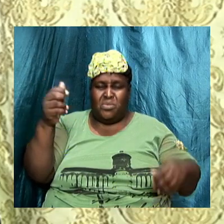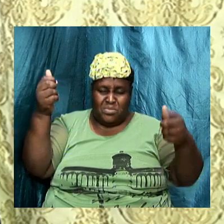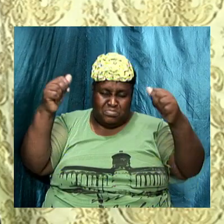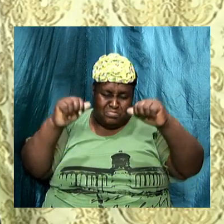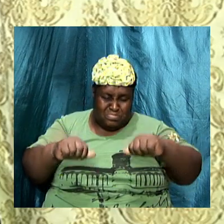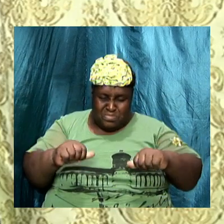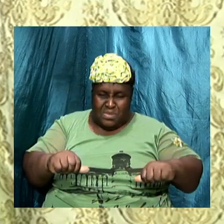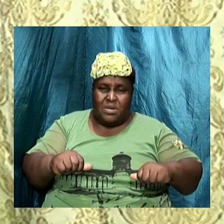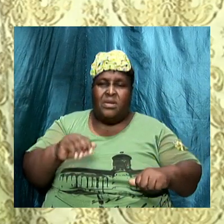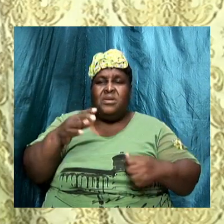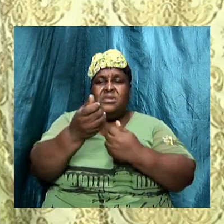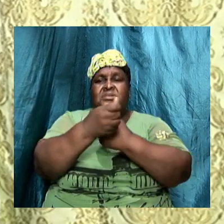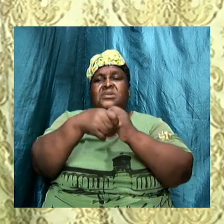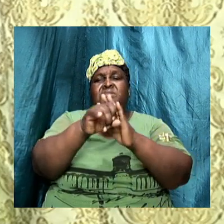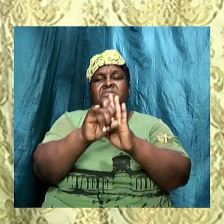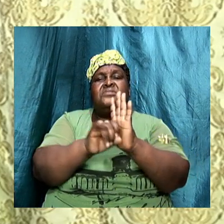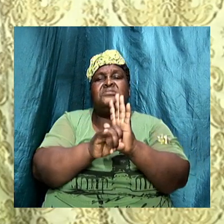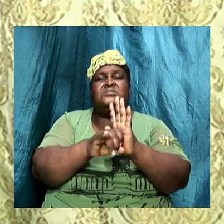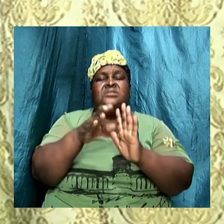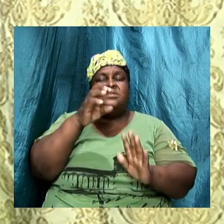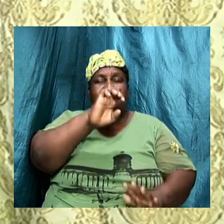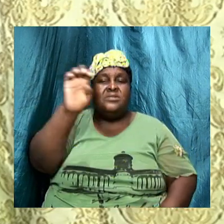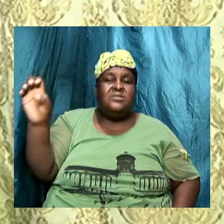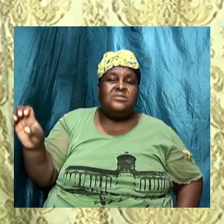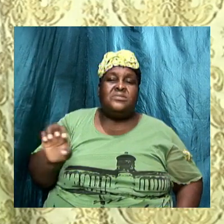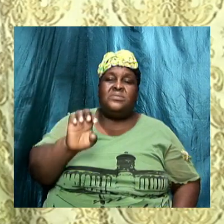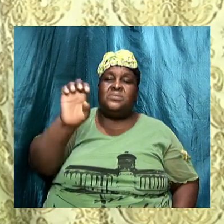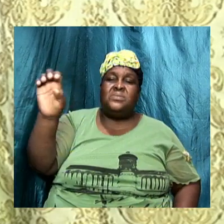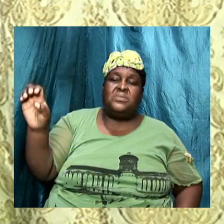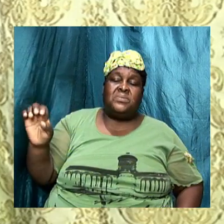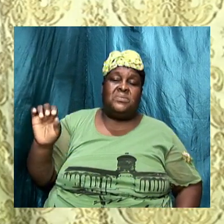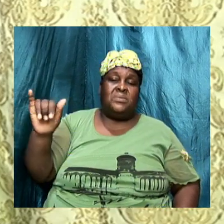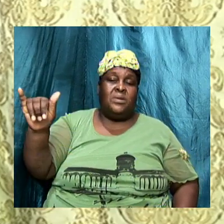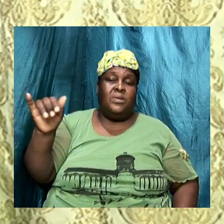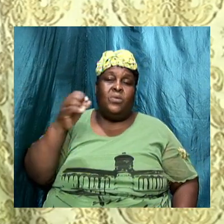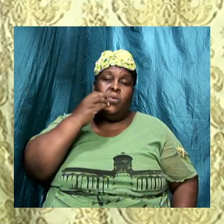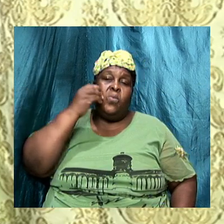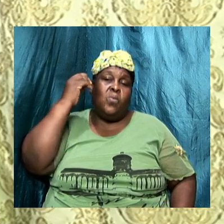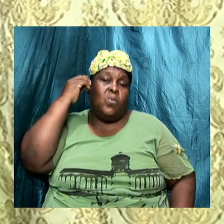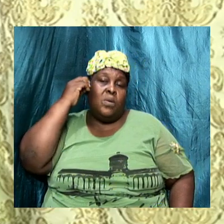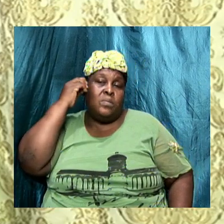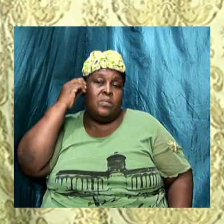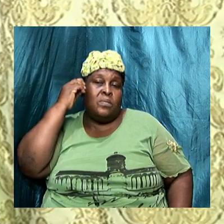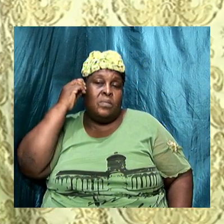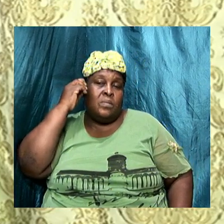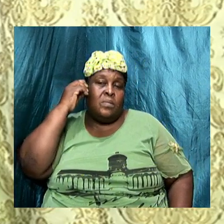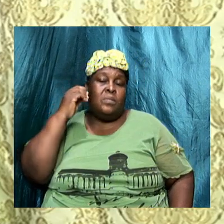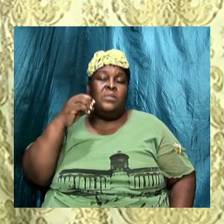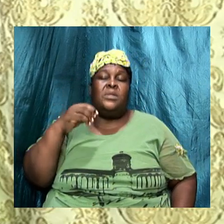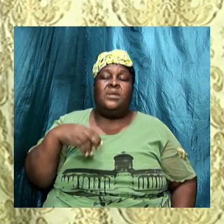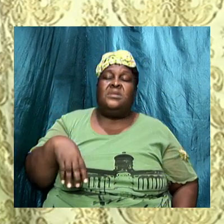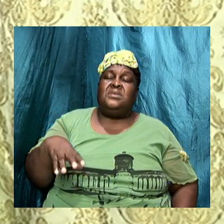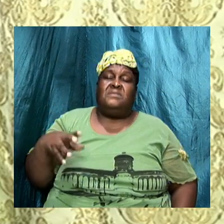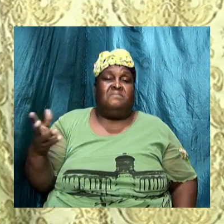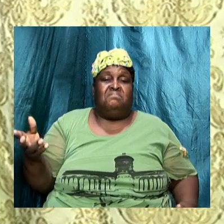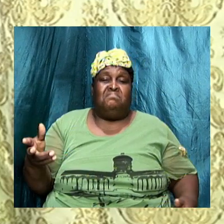redemption and you will even doubt that you are saved